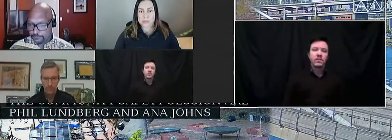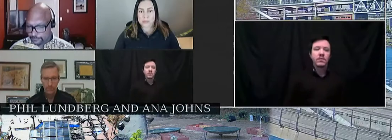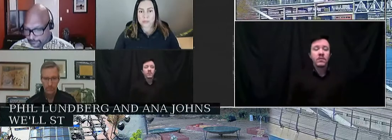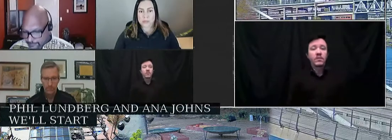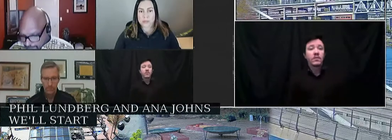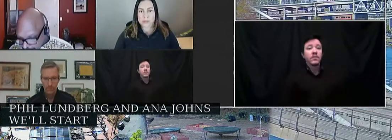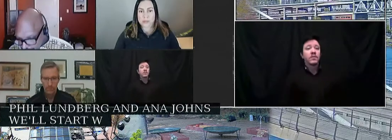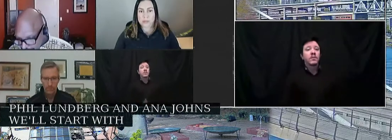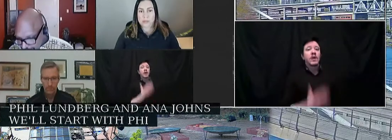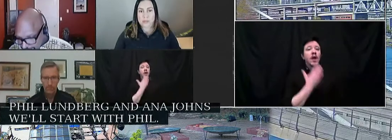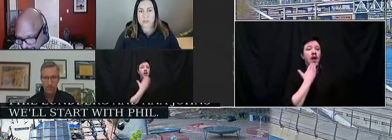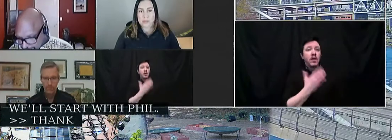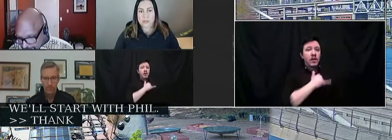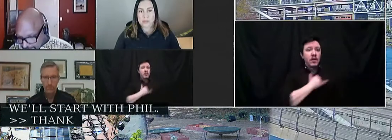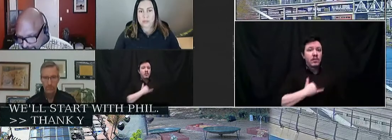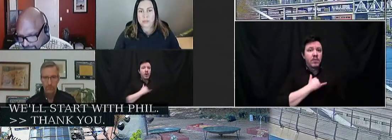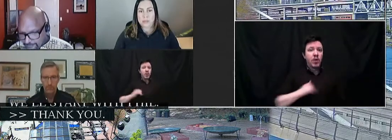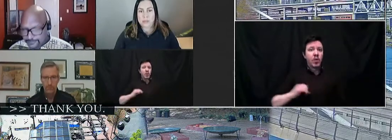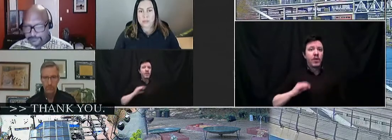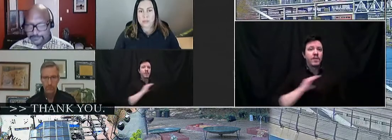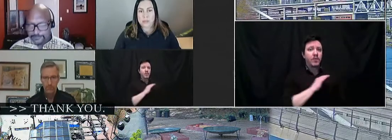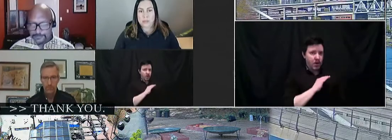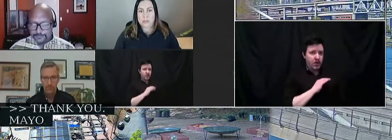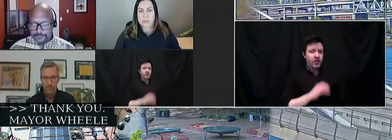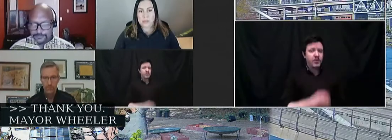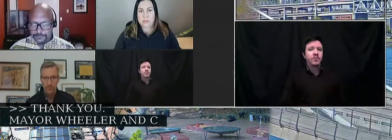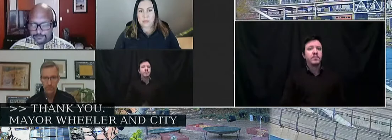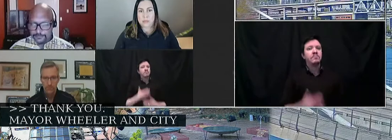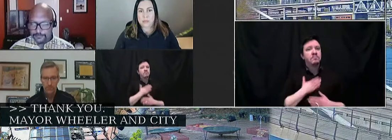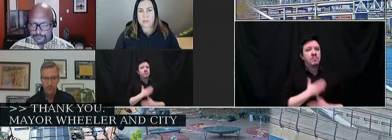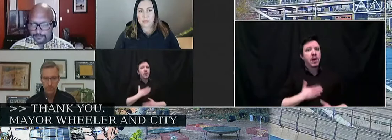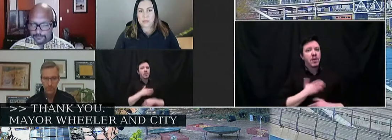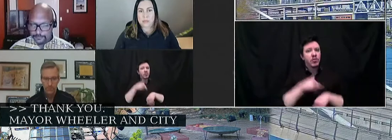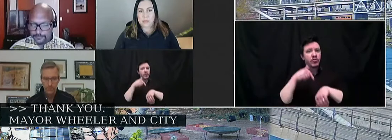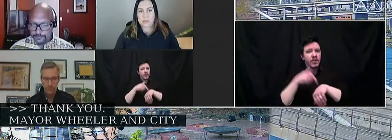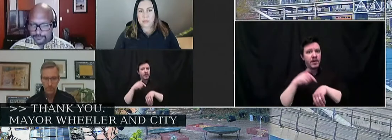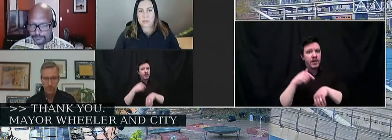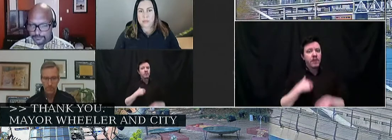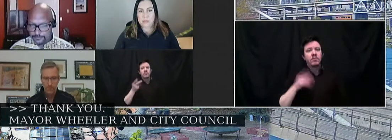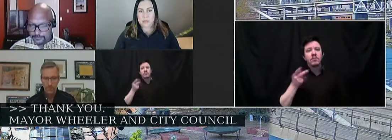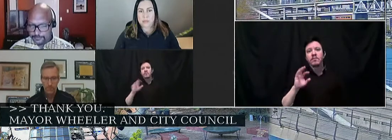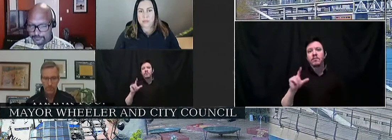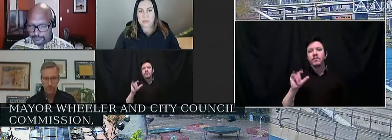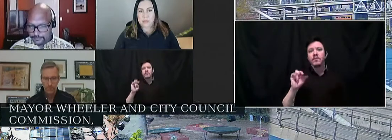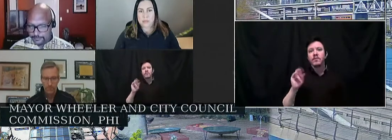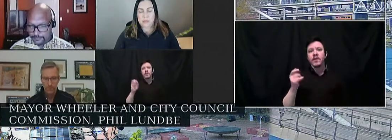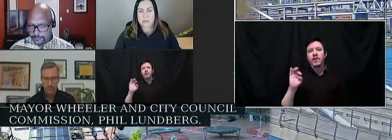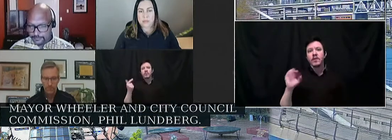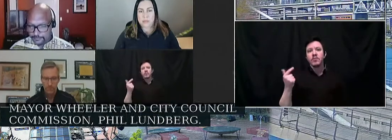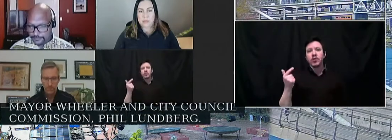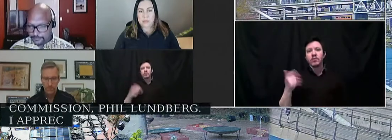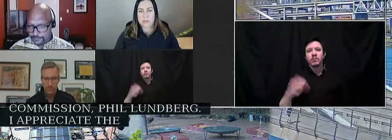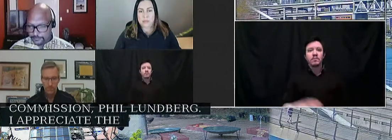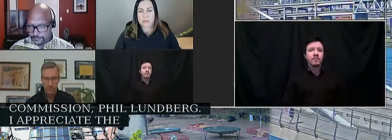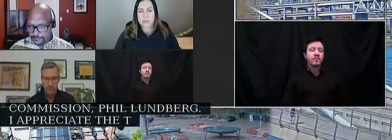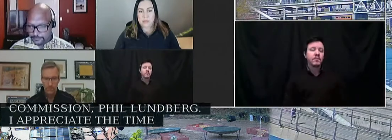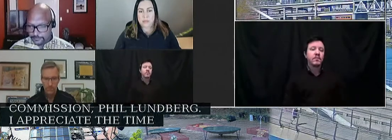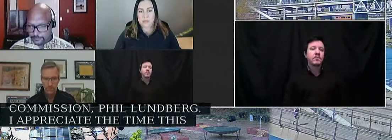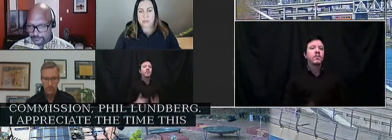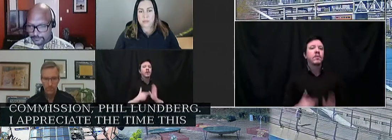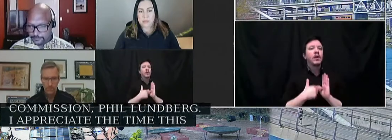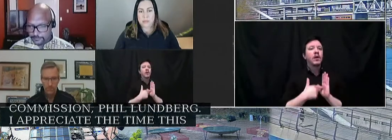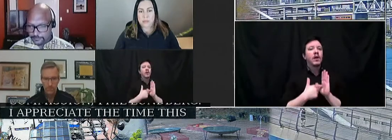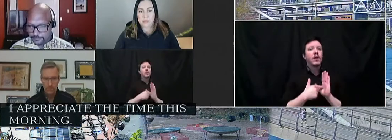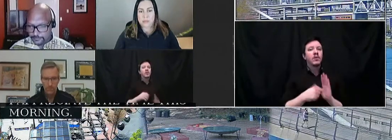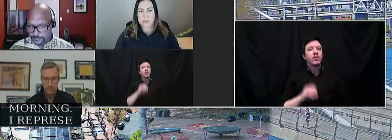Thank you, Mayor Wheeler and city council commissions. I appreciate the time Phil Lundberg. I appreciate the time this morning. I represent the